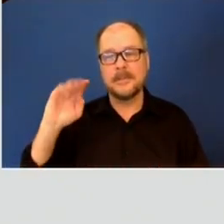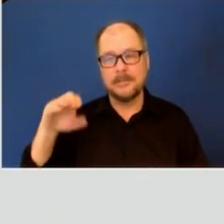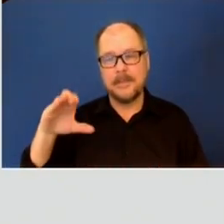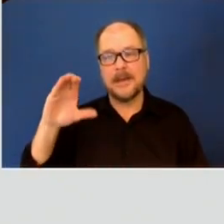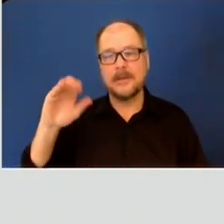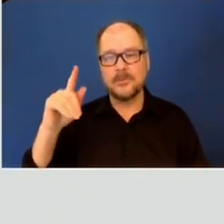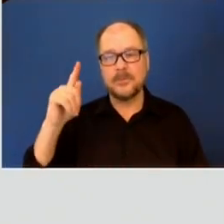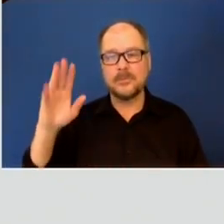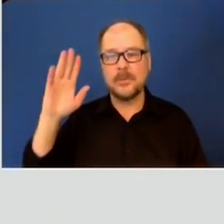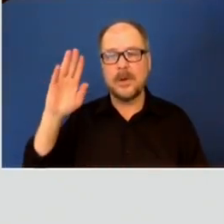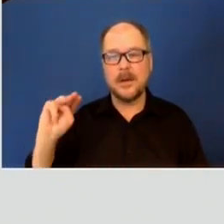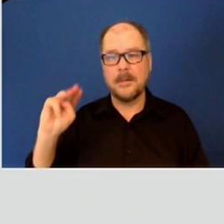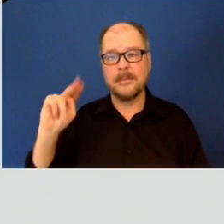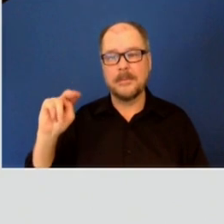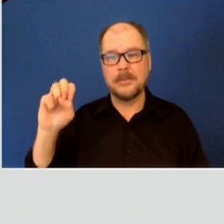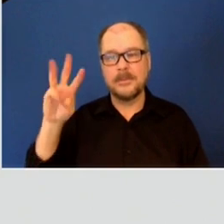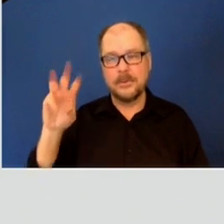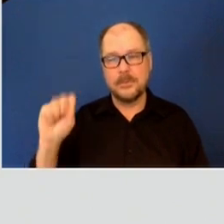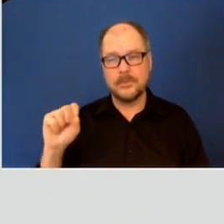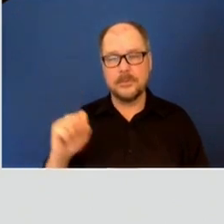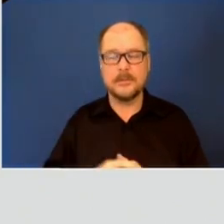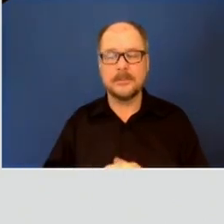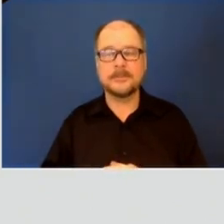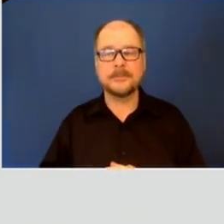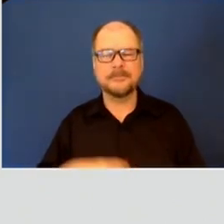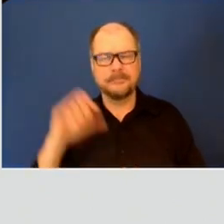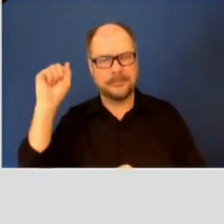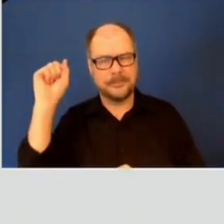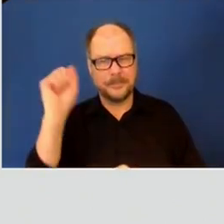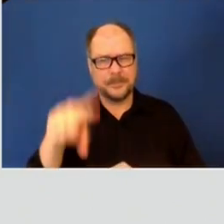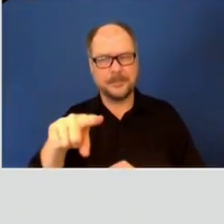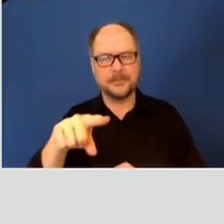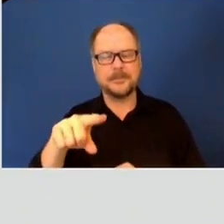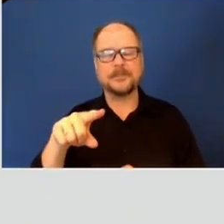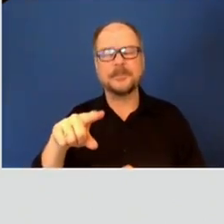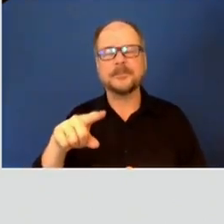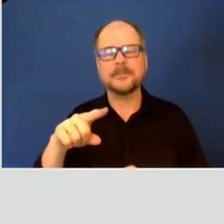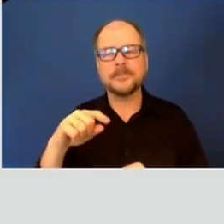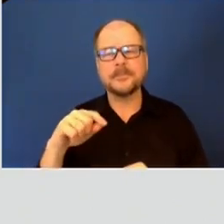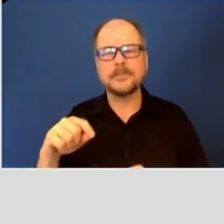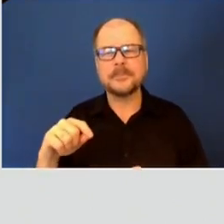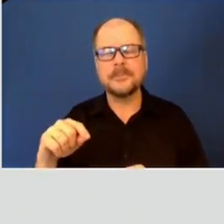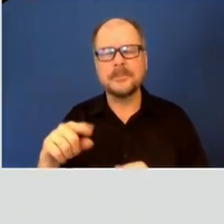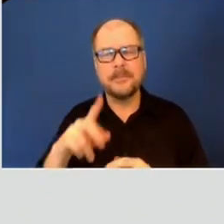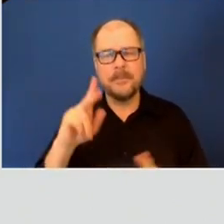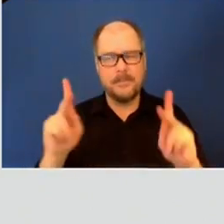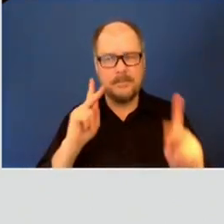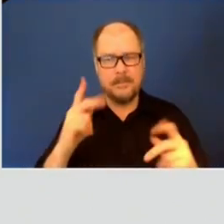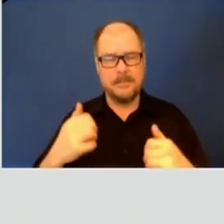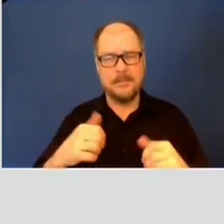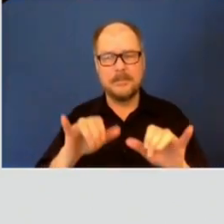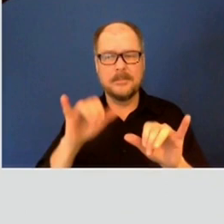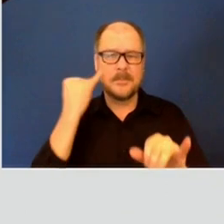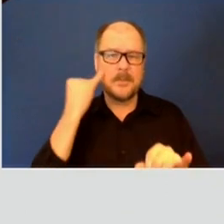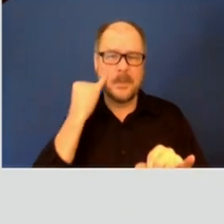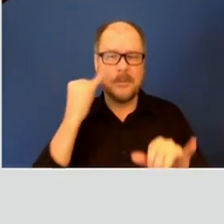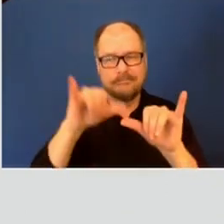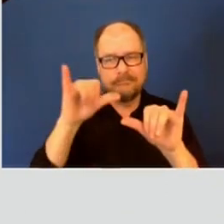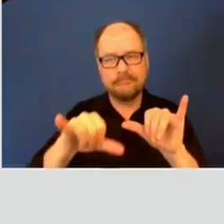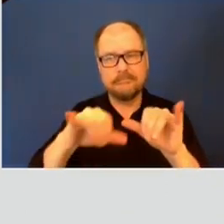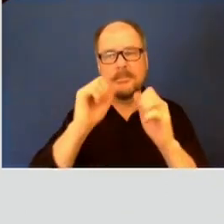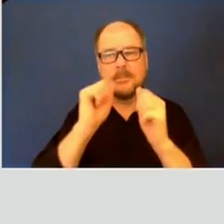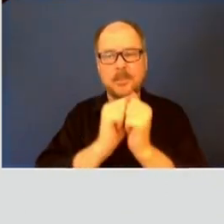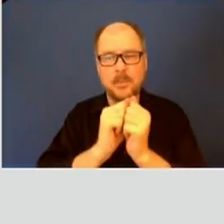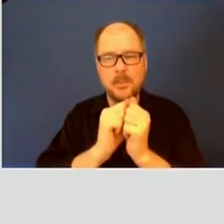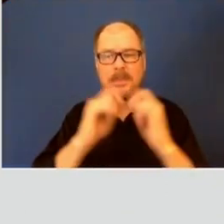Gibby. My question for Gibby is, what is the risk of people staying at that encampment with a rodent